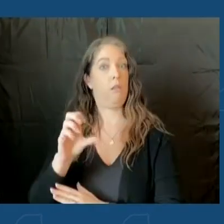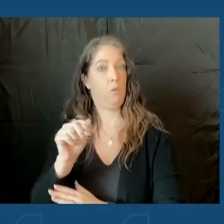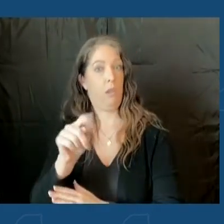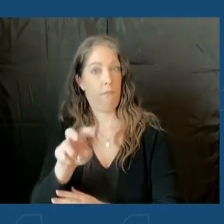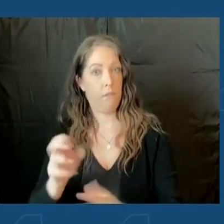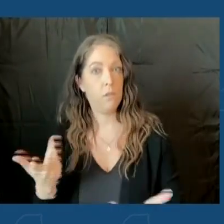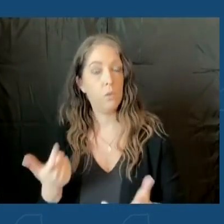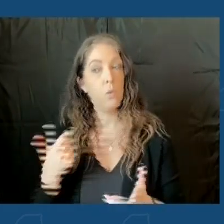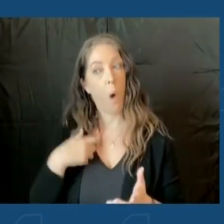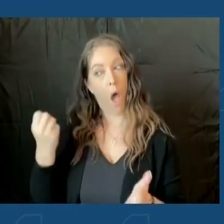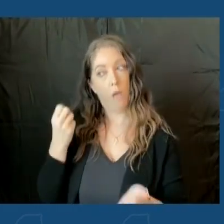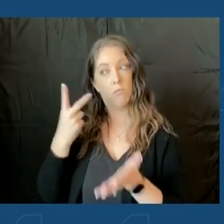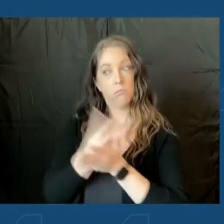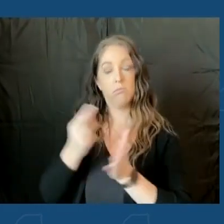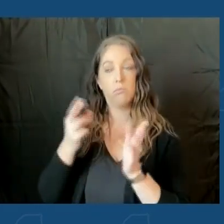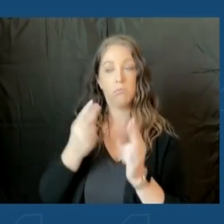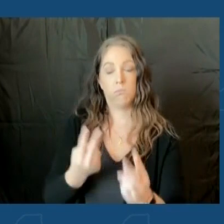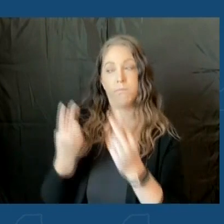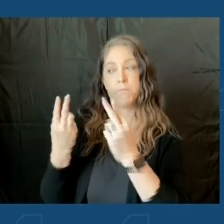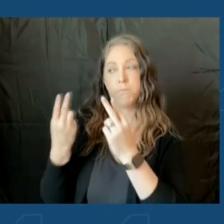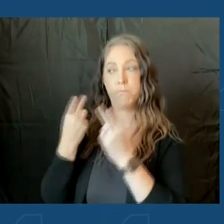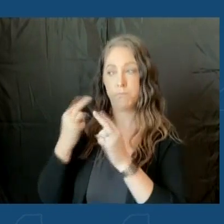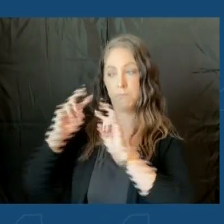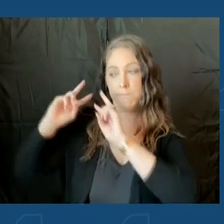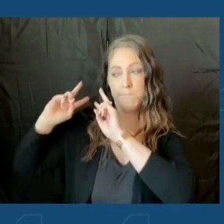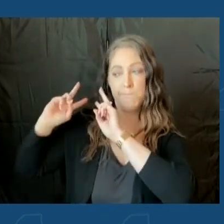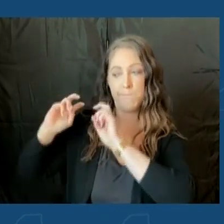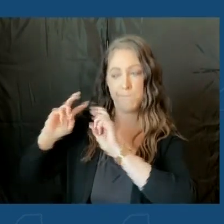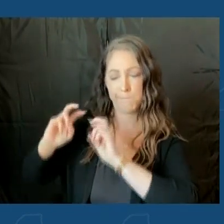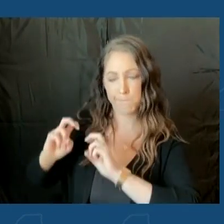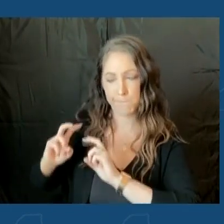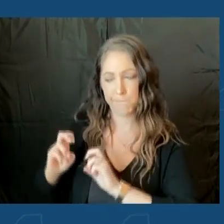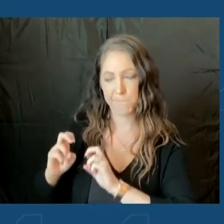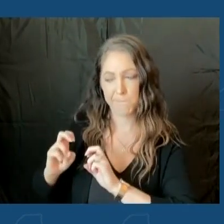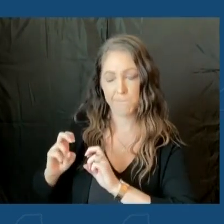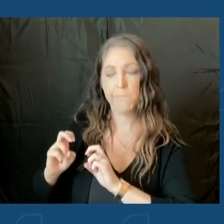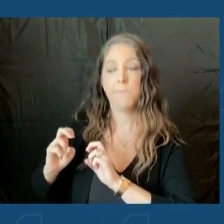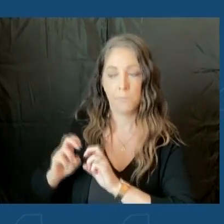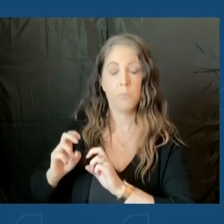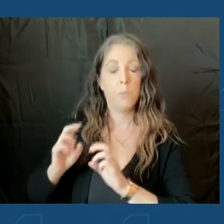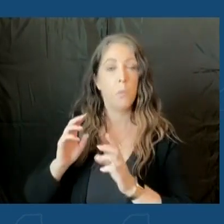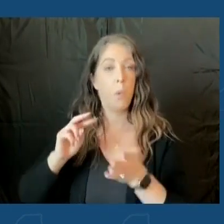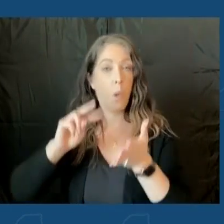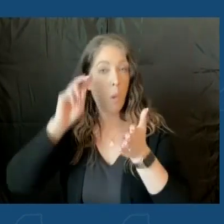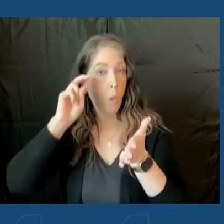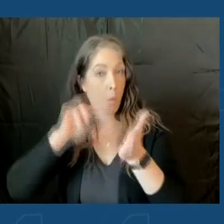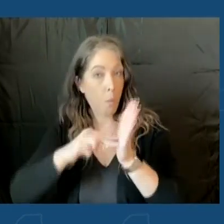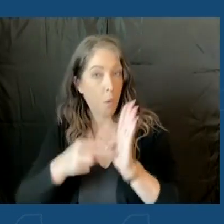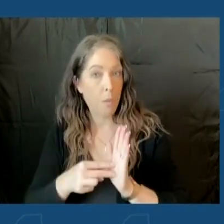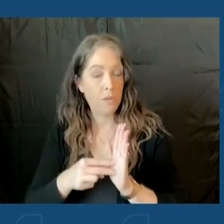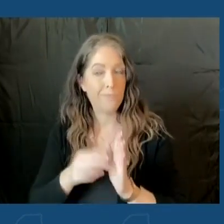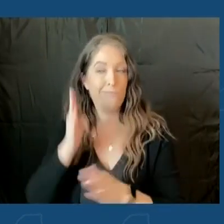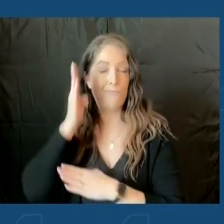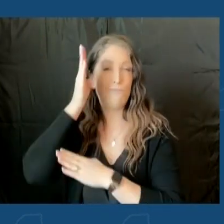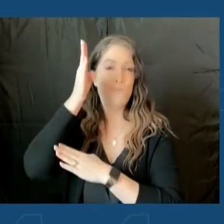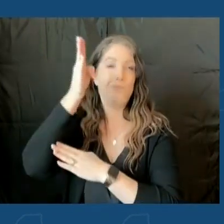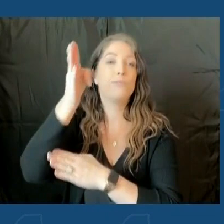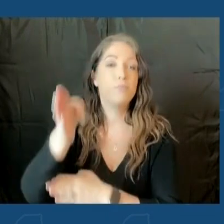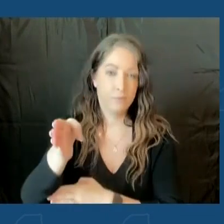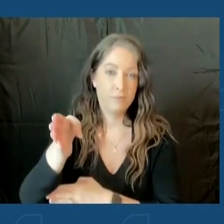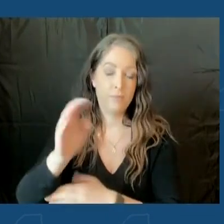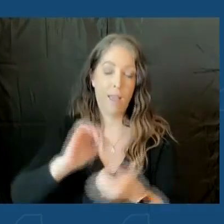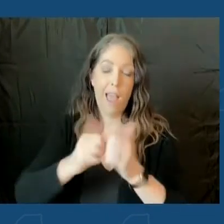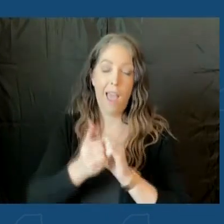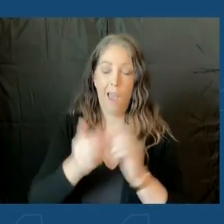for us to examine what happened in the past, but the whole purpose is to look forward and eye toward the future and how we prepare for that